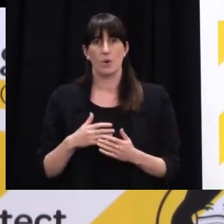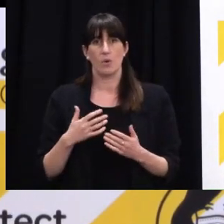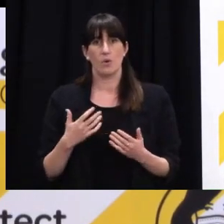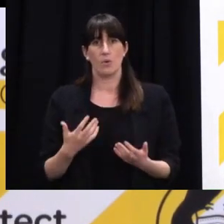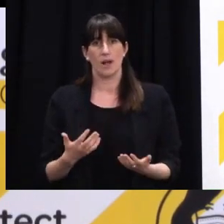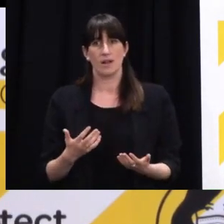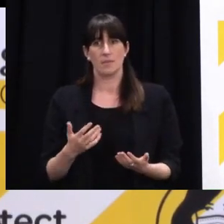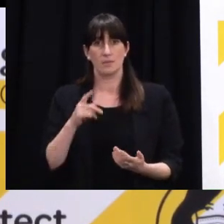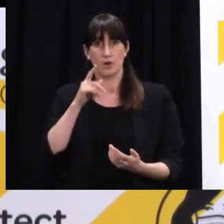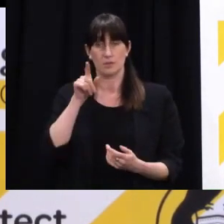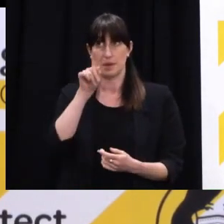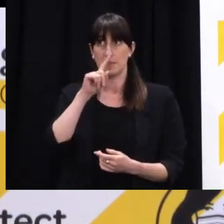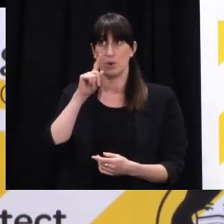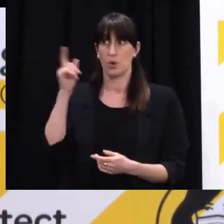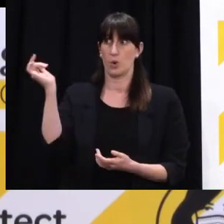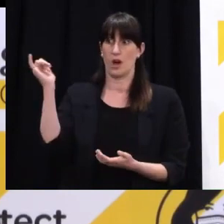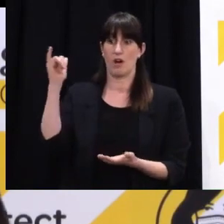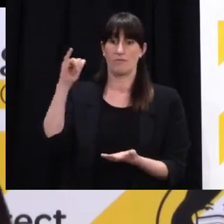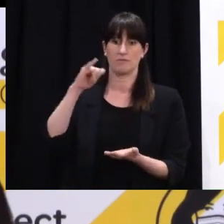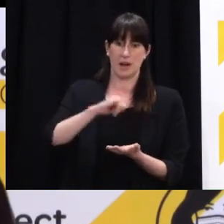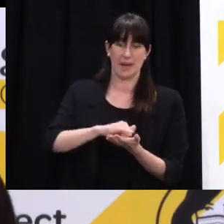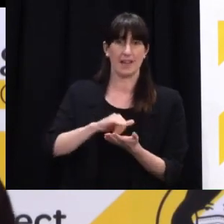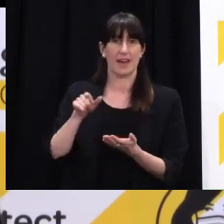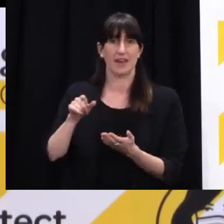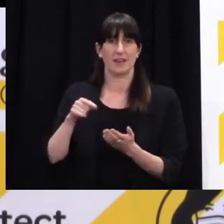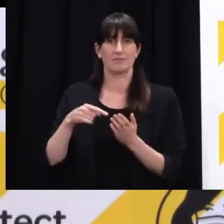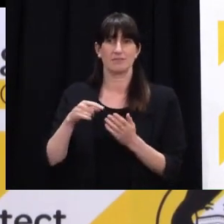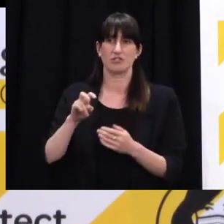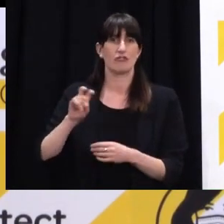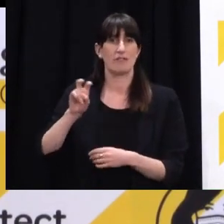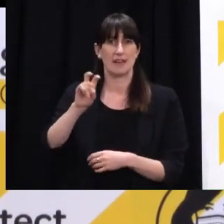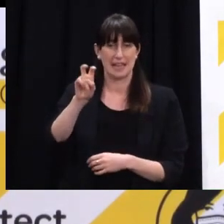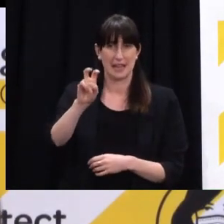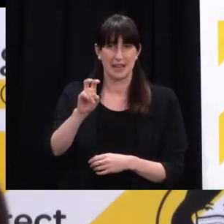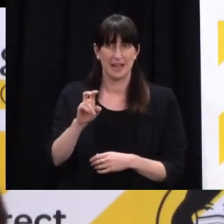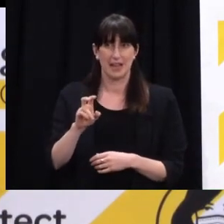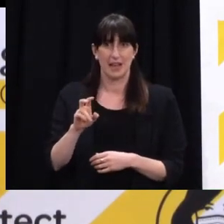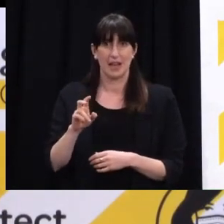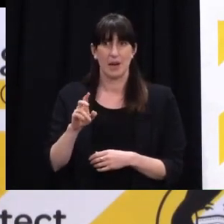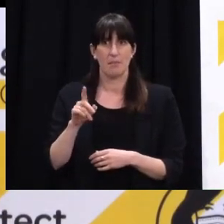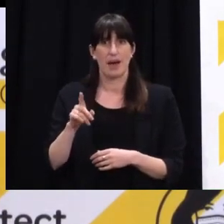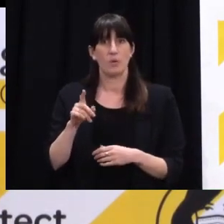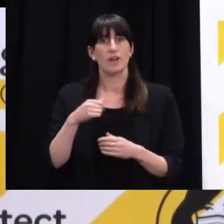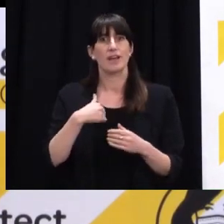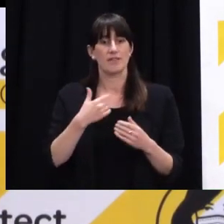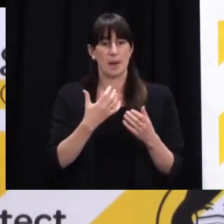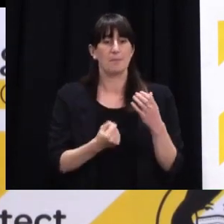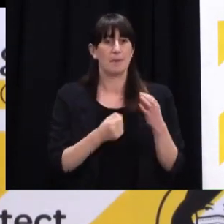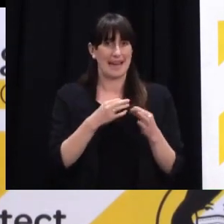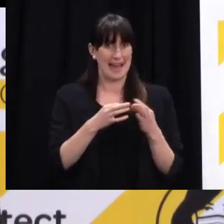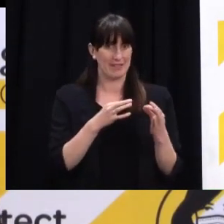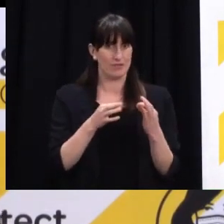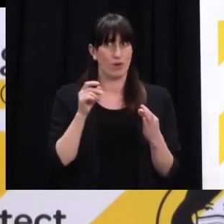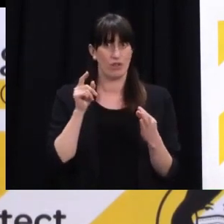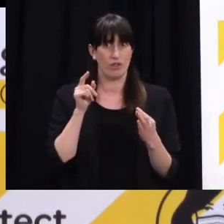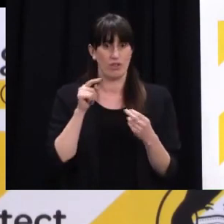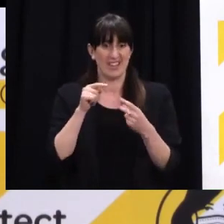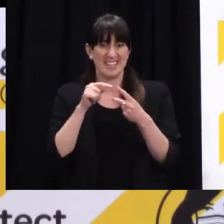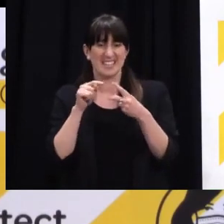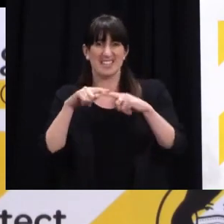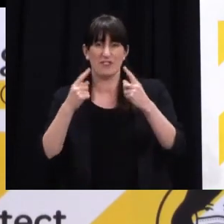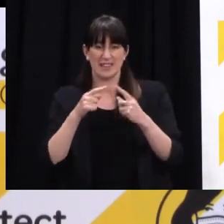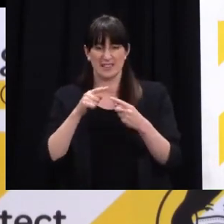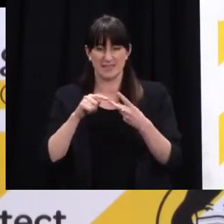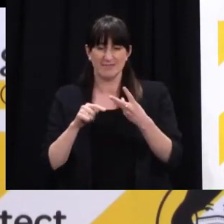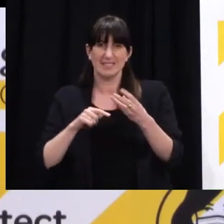so that, yes, that's, but it's, again, as I say, that's all built into the framework already. It's just then what those